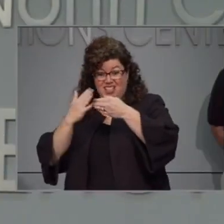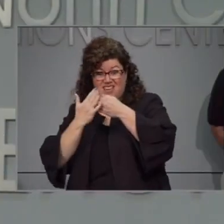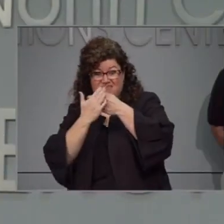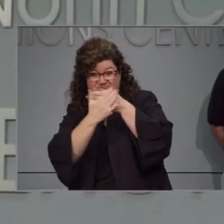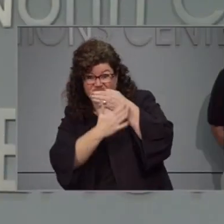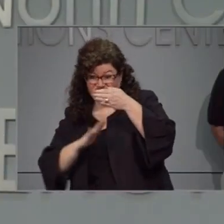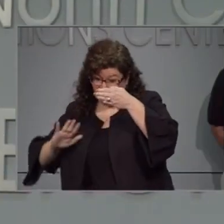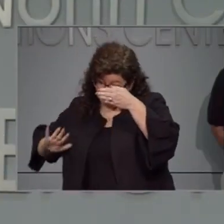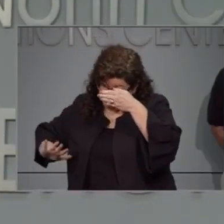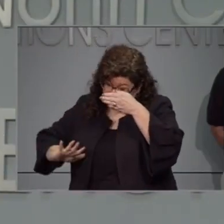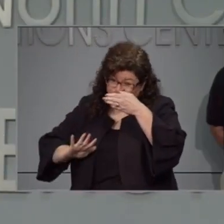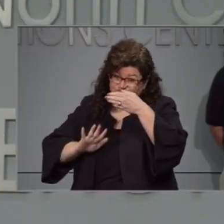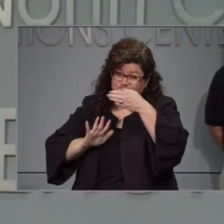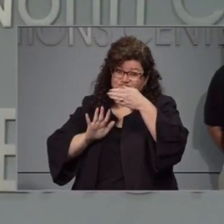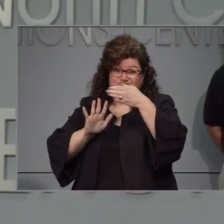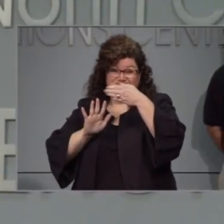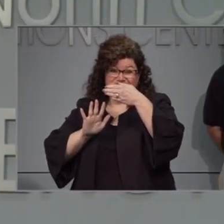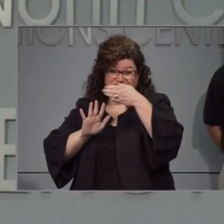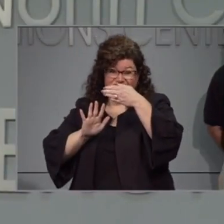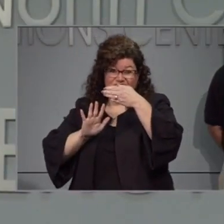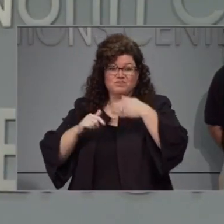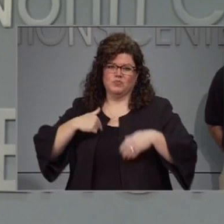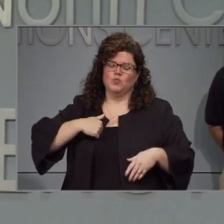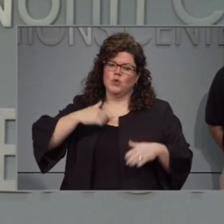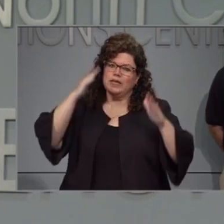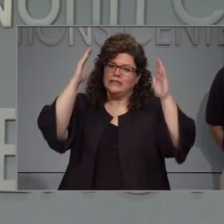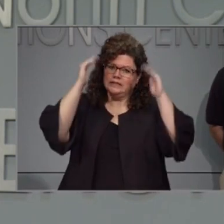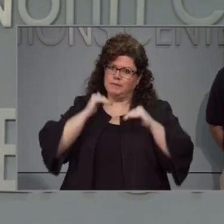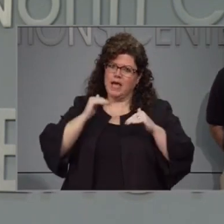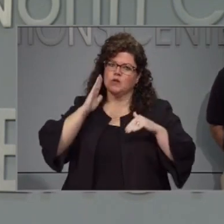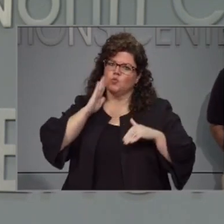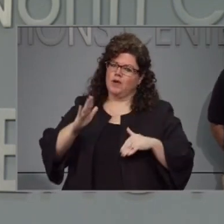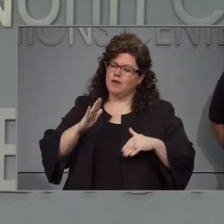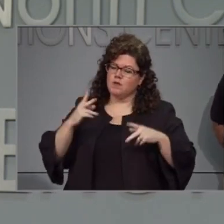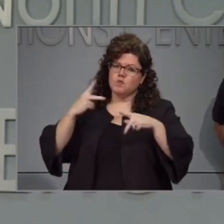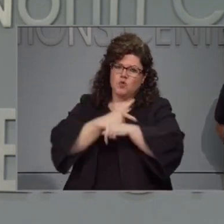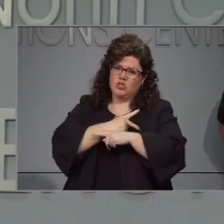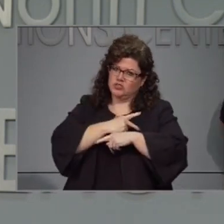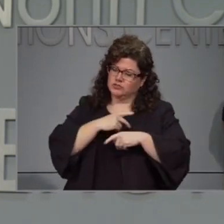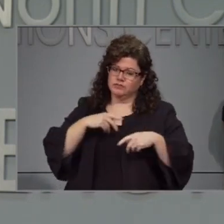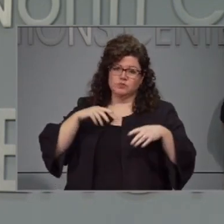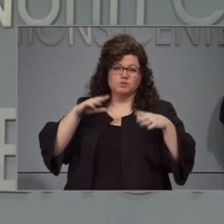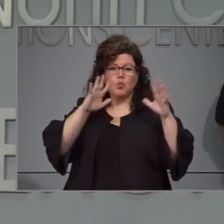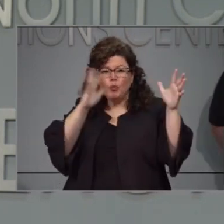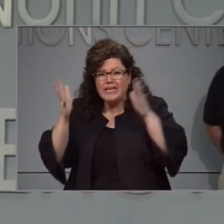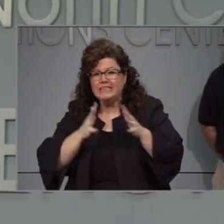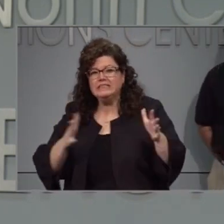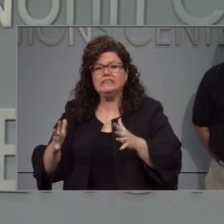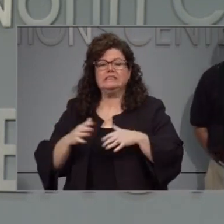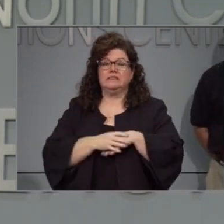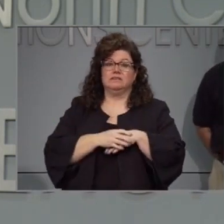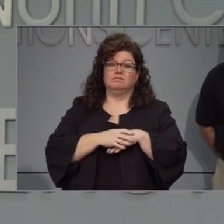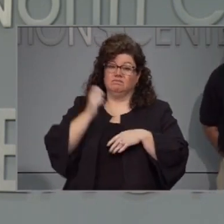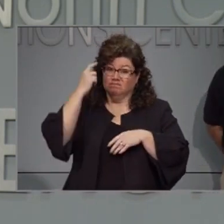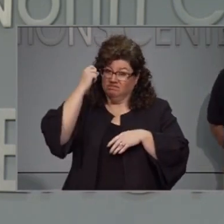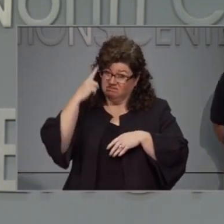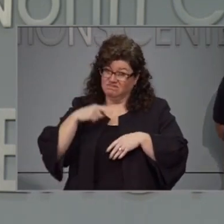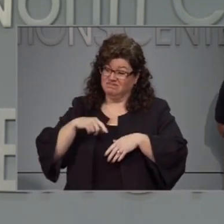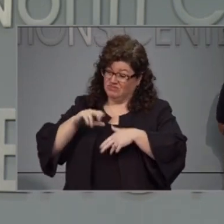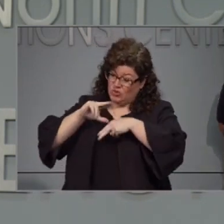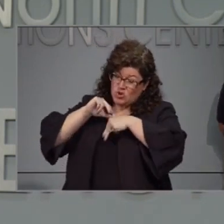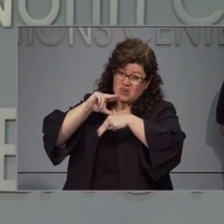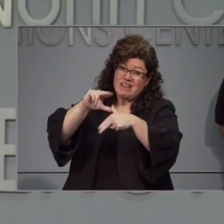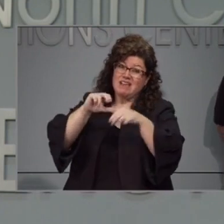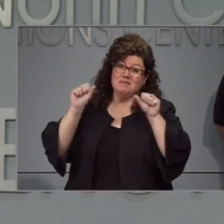as the storm closes in, we expect it to increase in intensity. There's a potential for dangerous hurricane force